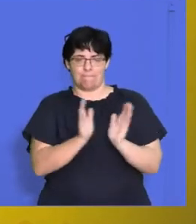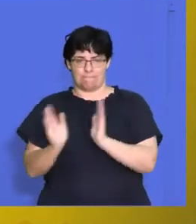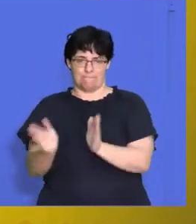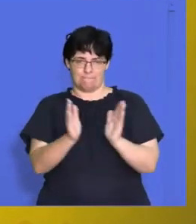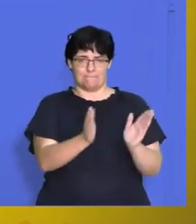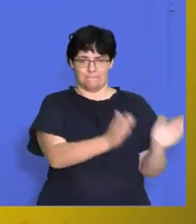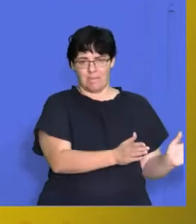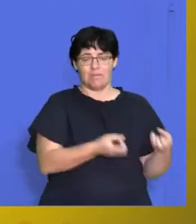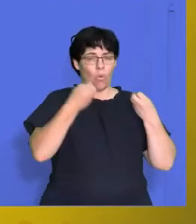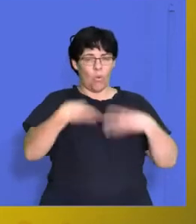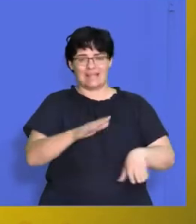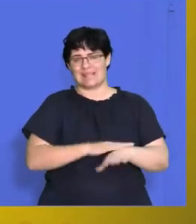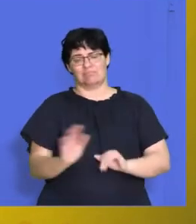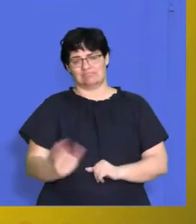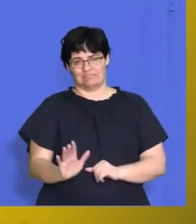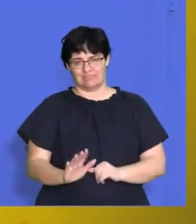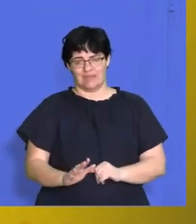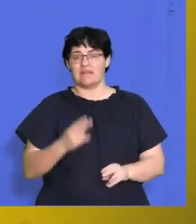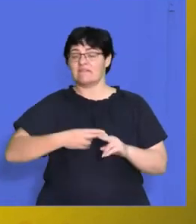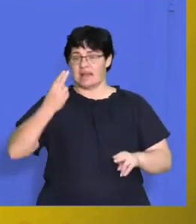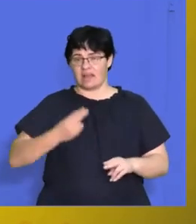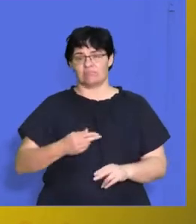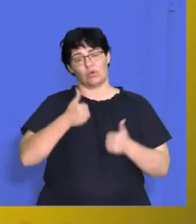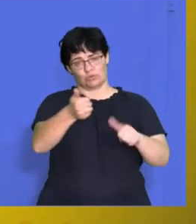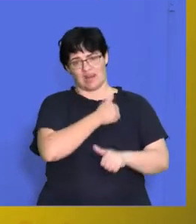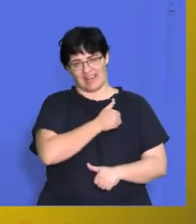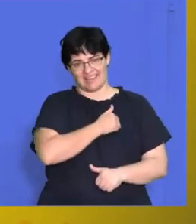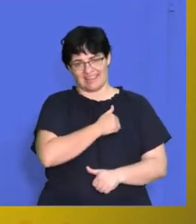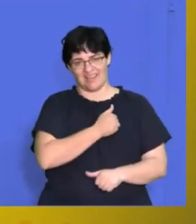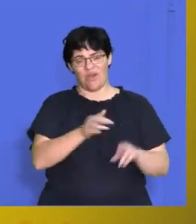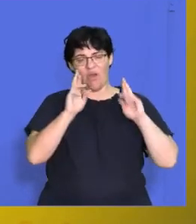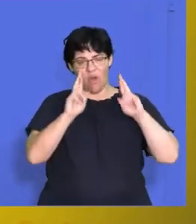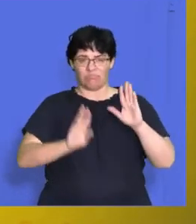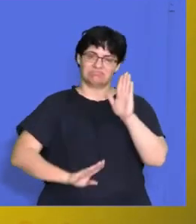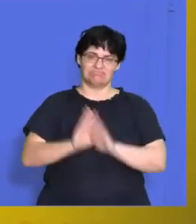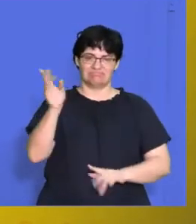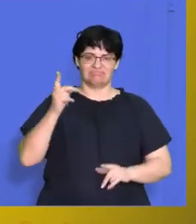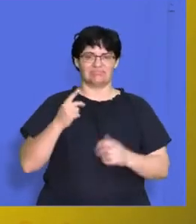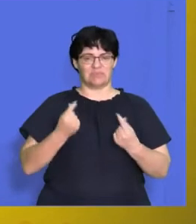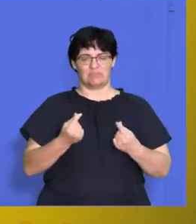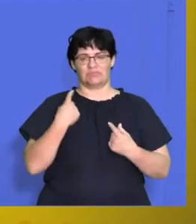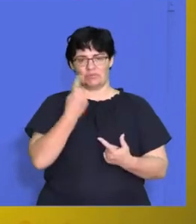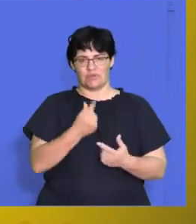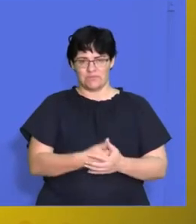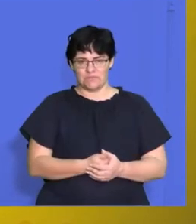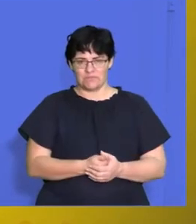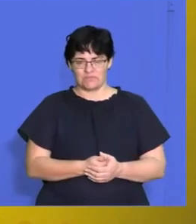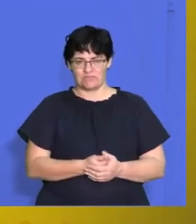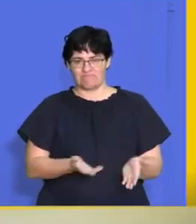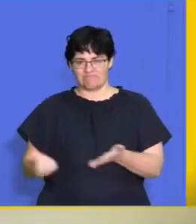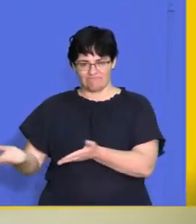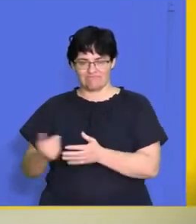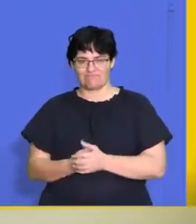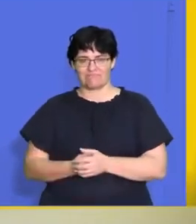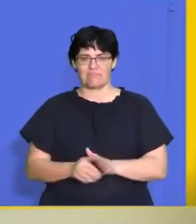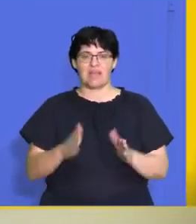so that you're not wasting any time and finally guys good luck I hope you guys go and absolutely crash it tomorrow Luni back to you